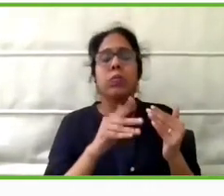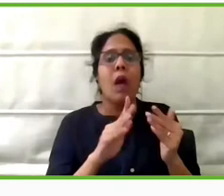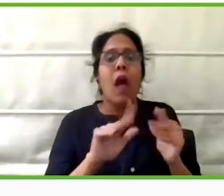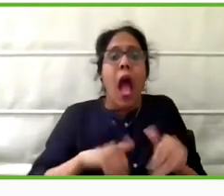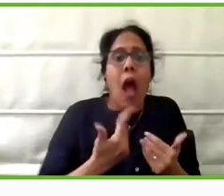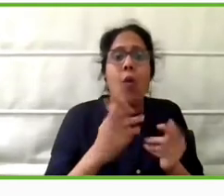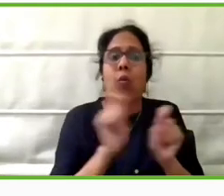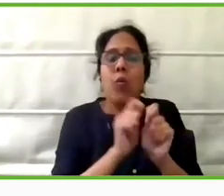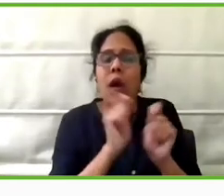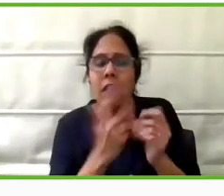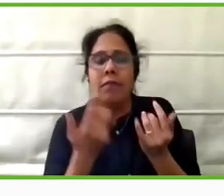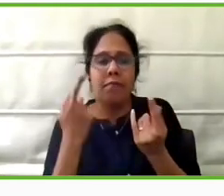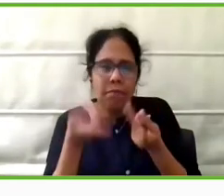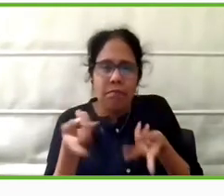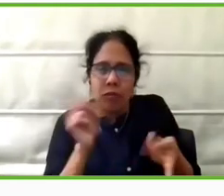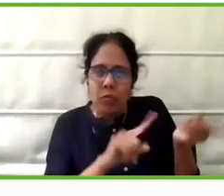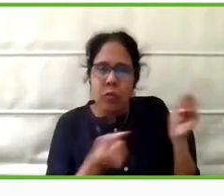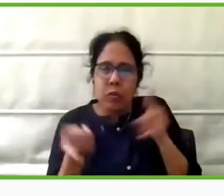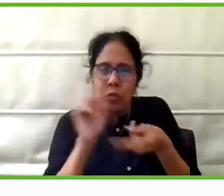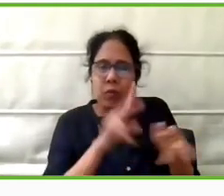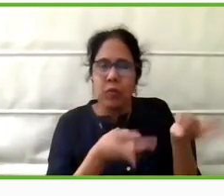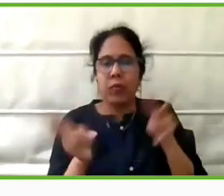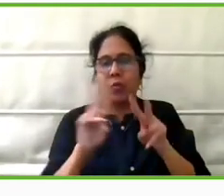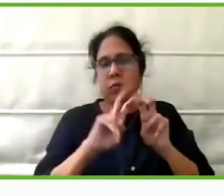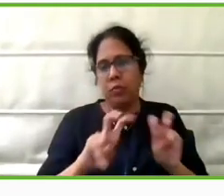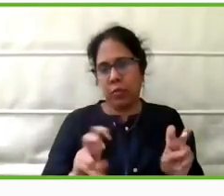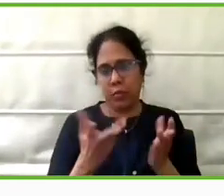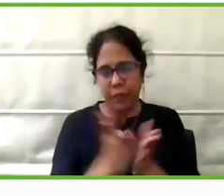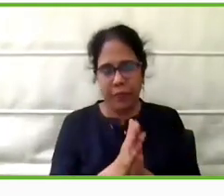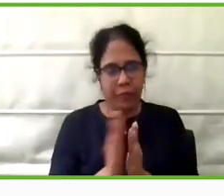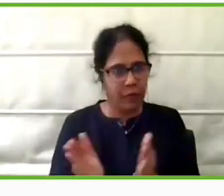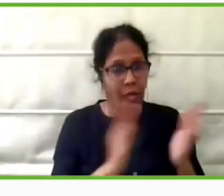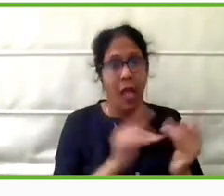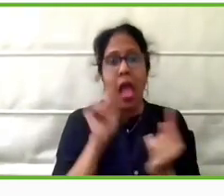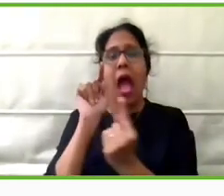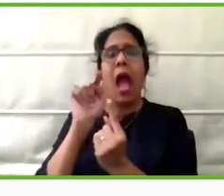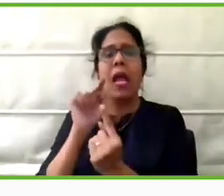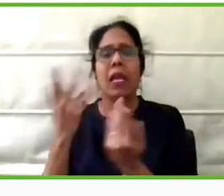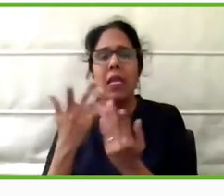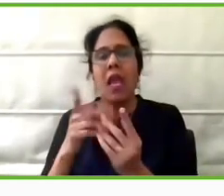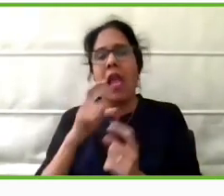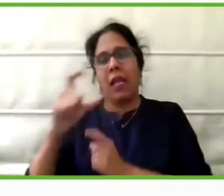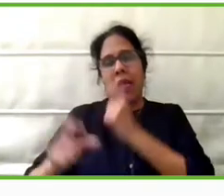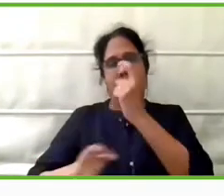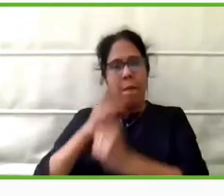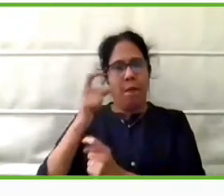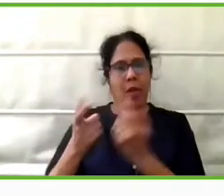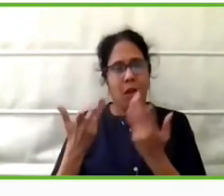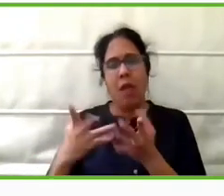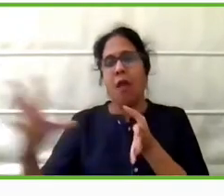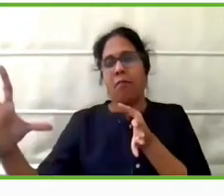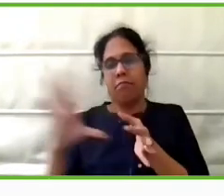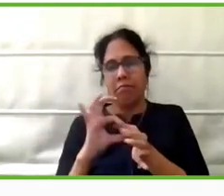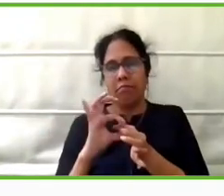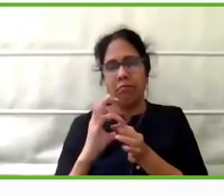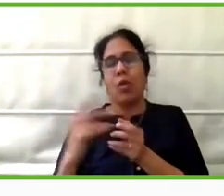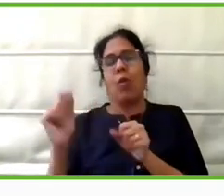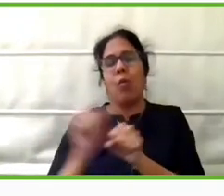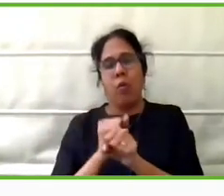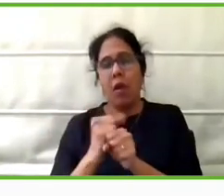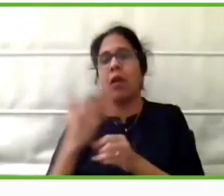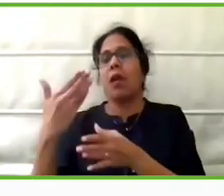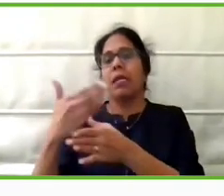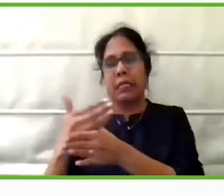for industry partners, they could be established industries, which are willing to work with us, or it could be a startup. Again,